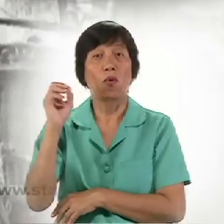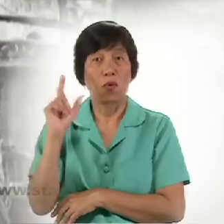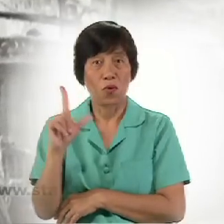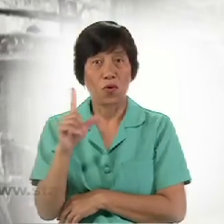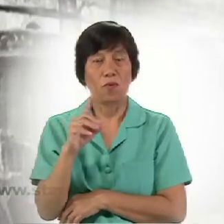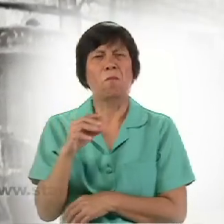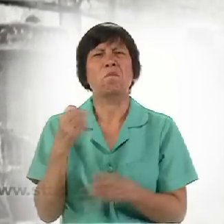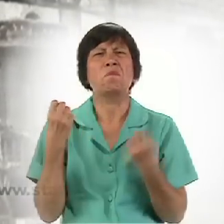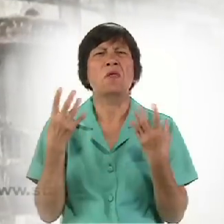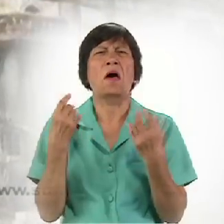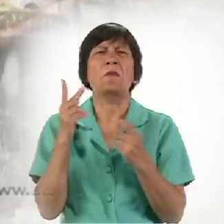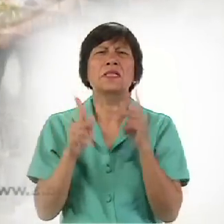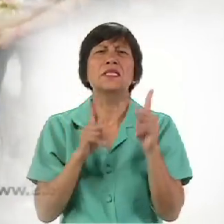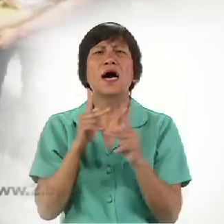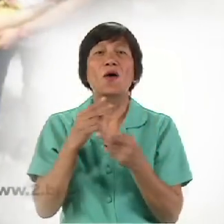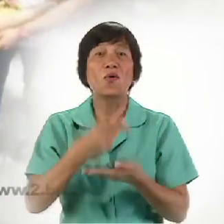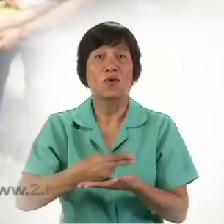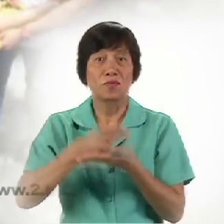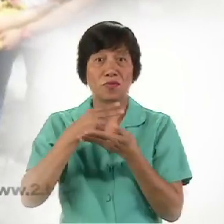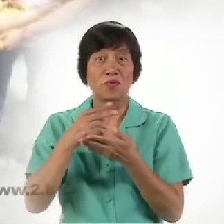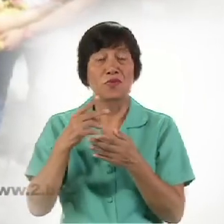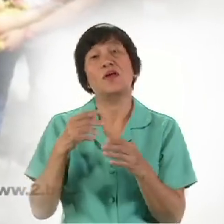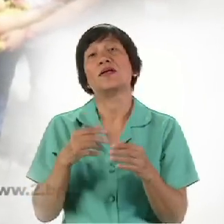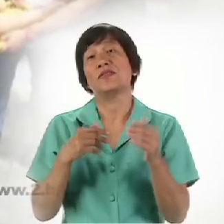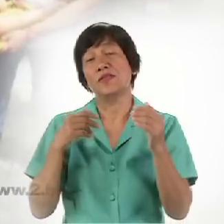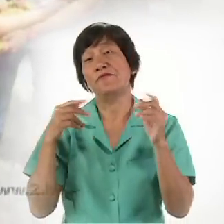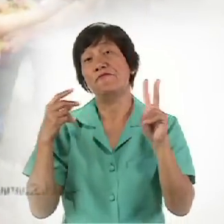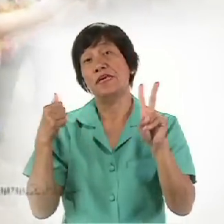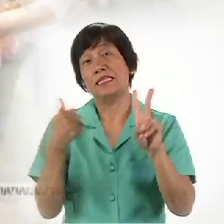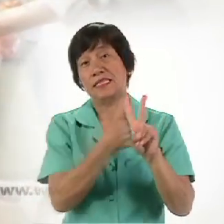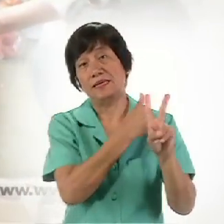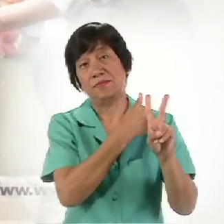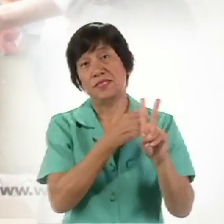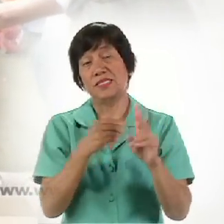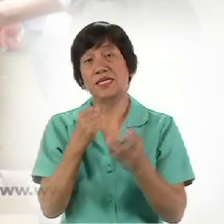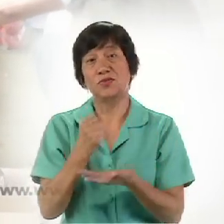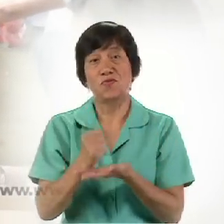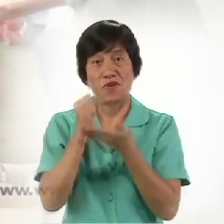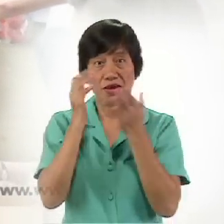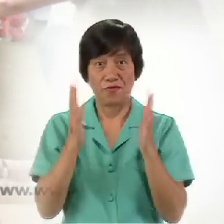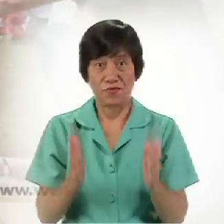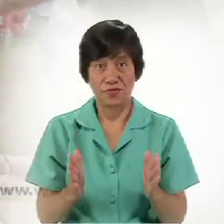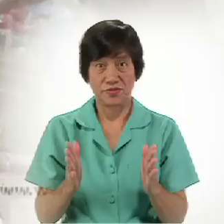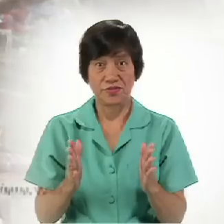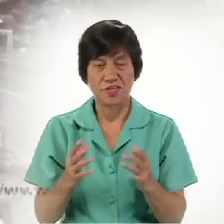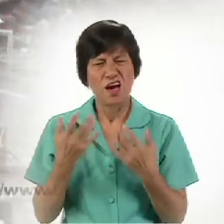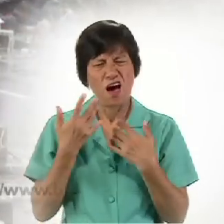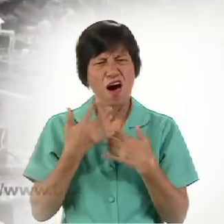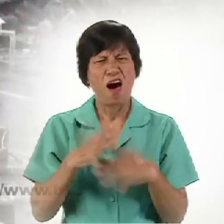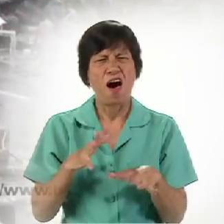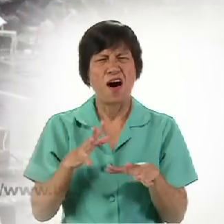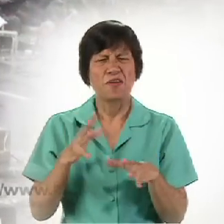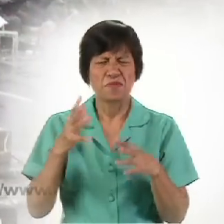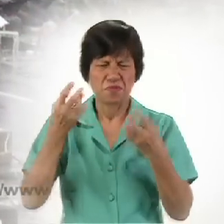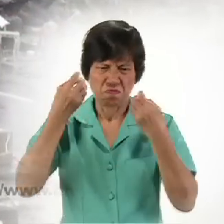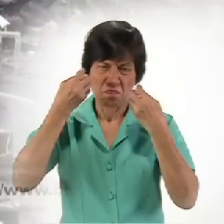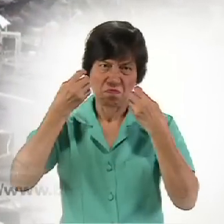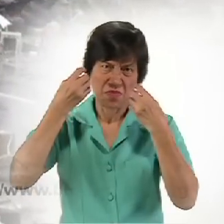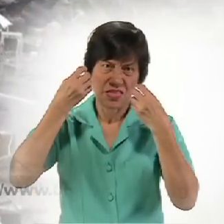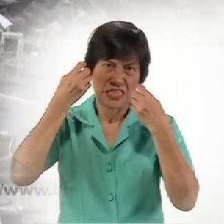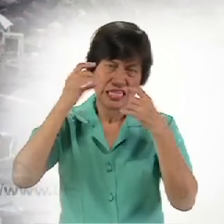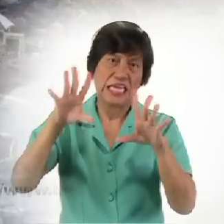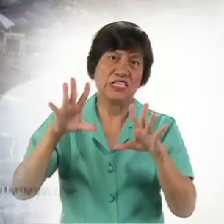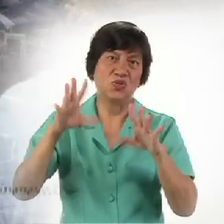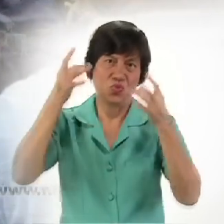people Helped The victims And the survivors After that Horrendous Typhoon